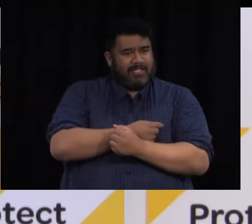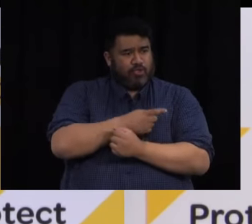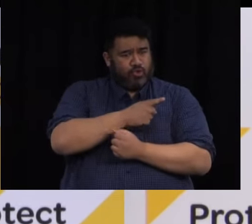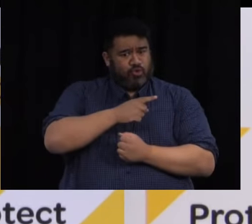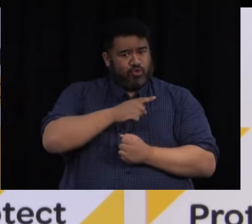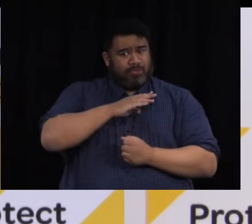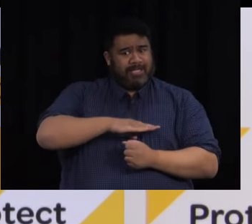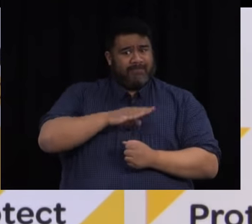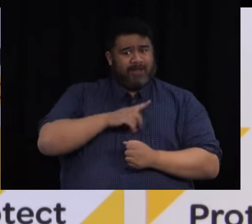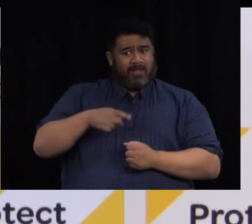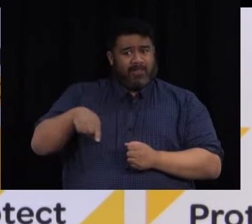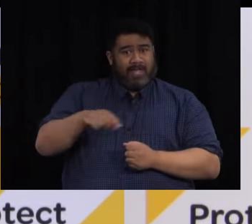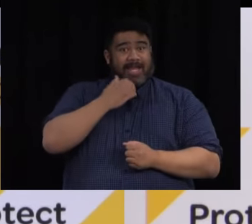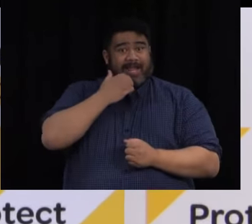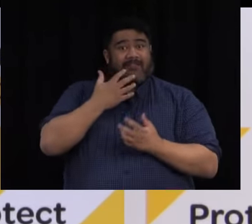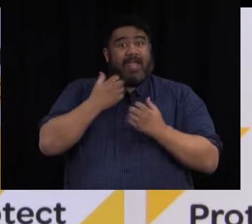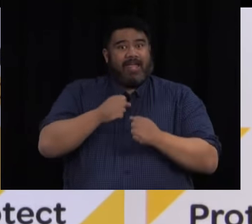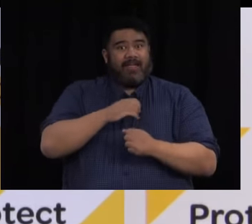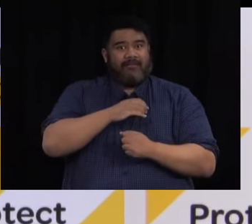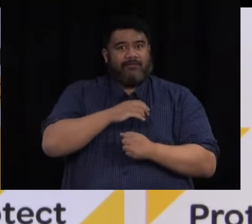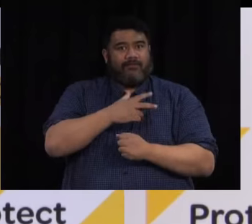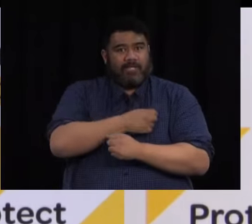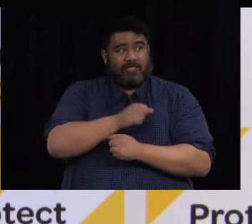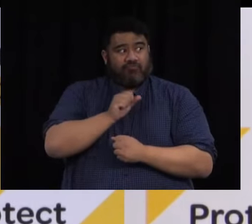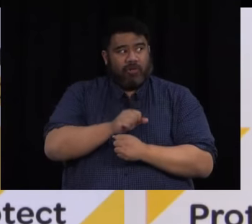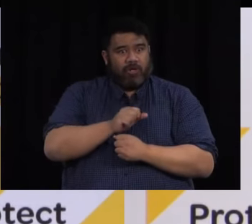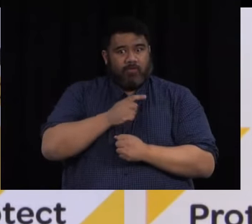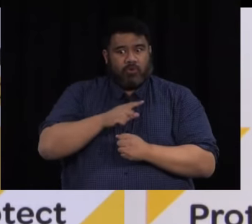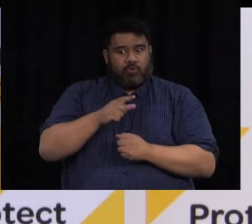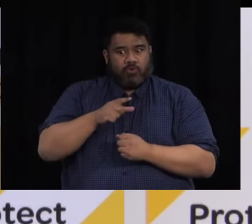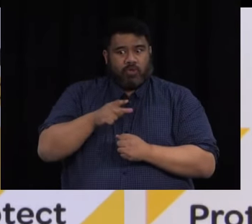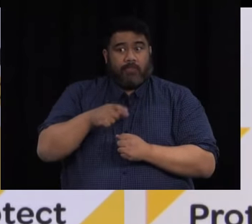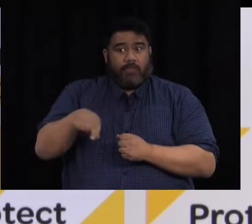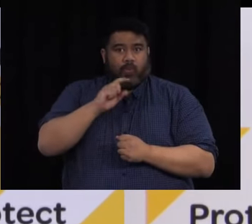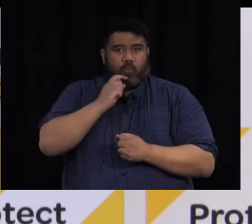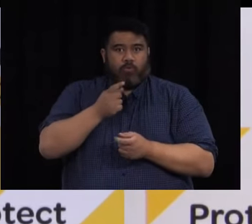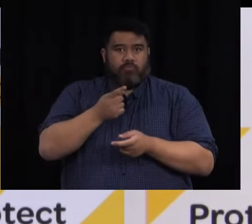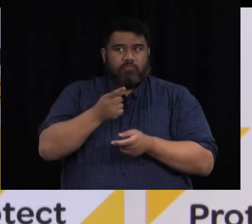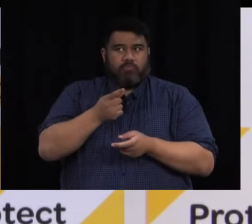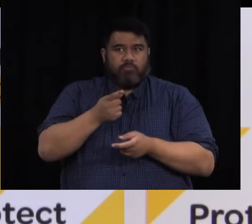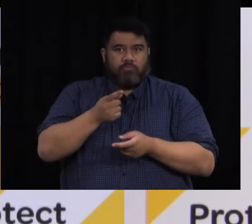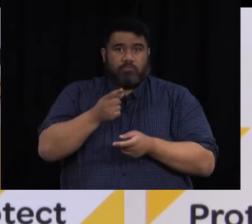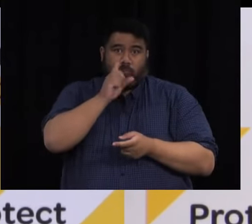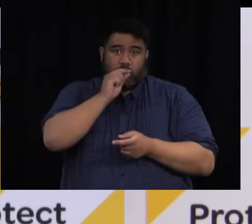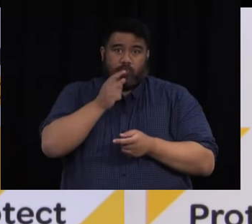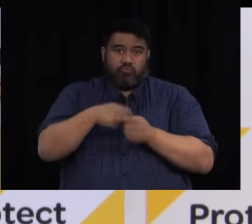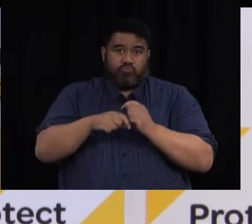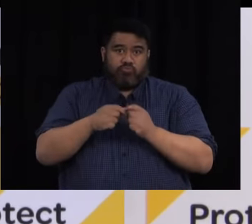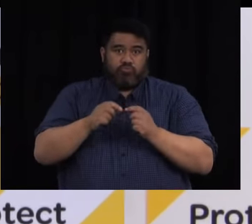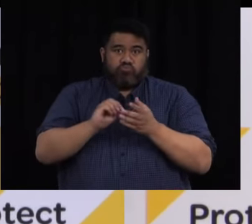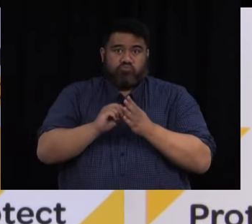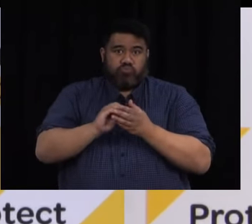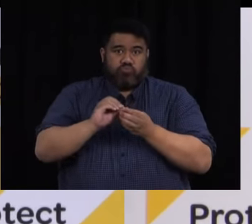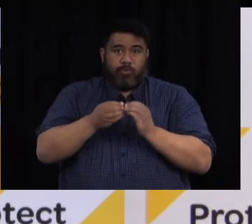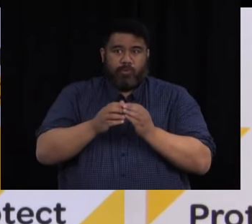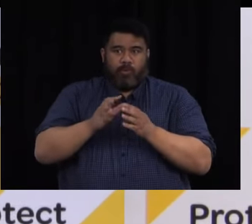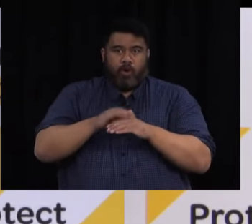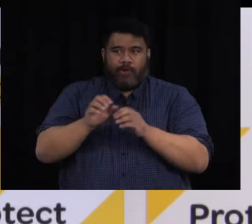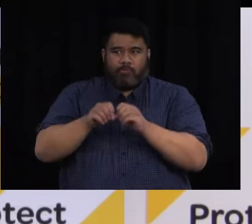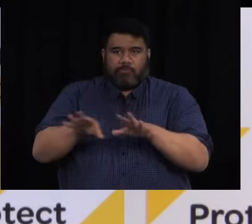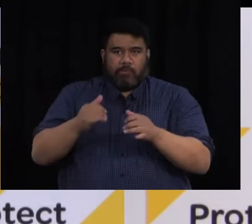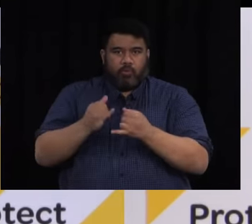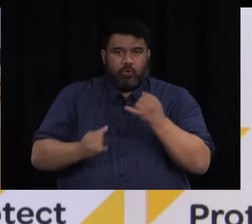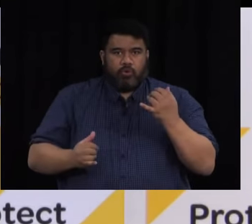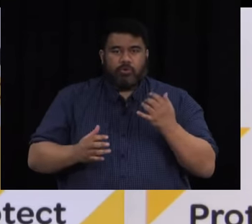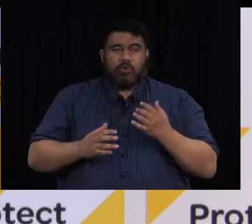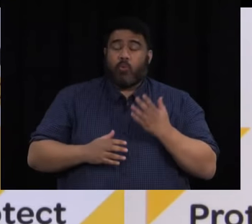been put into ensuring it given we know that it's an area that is going to be problematic? I don't have a readout on what the vaccination rates are for the